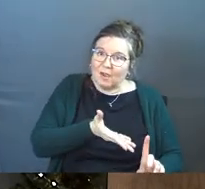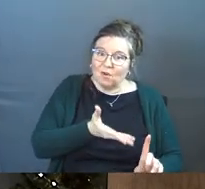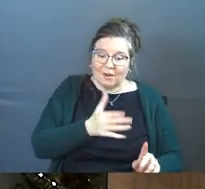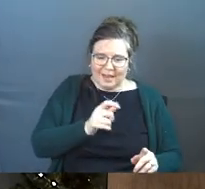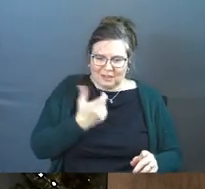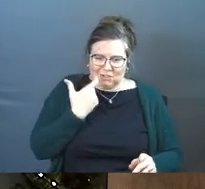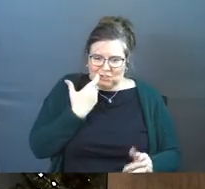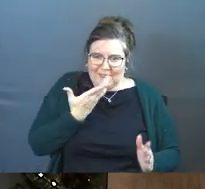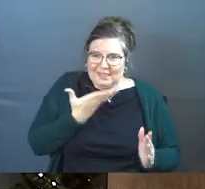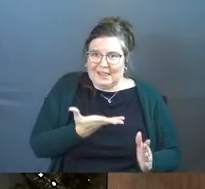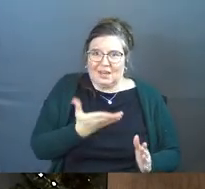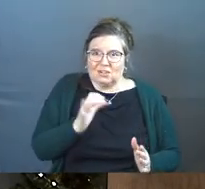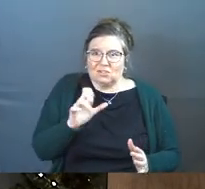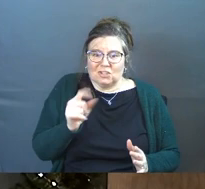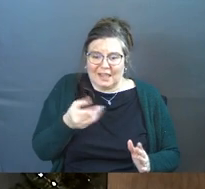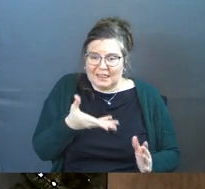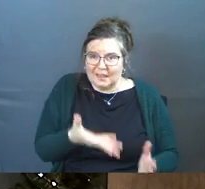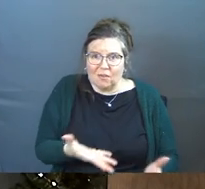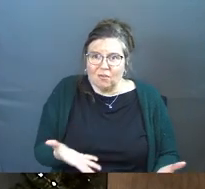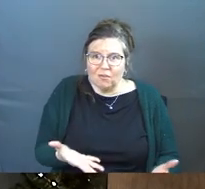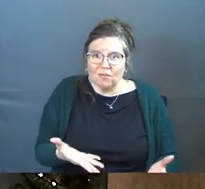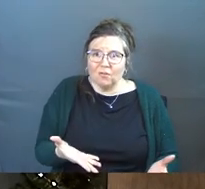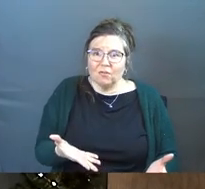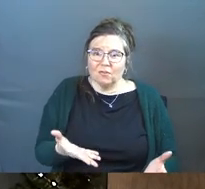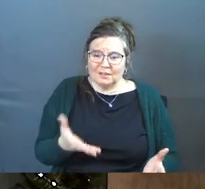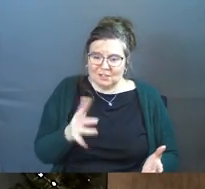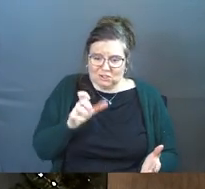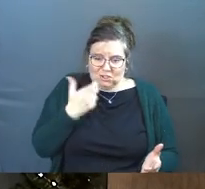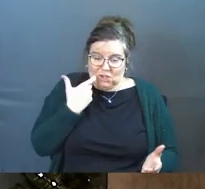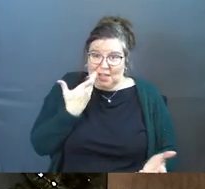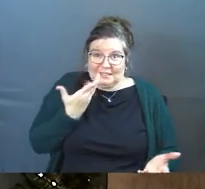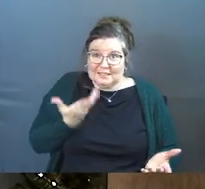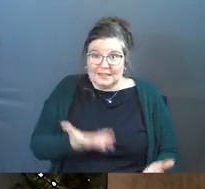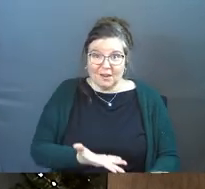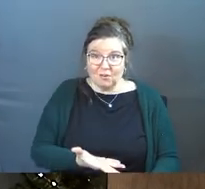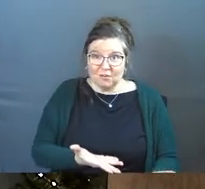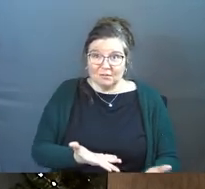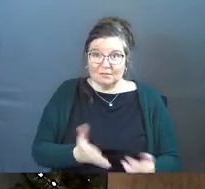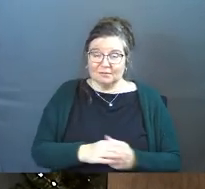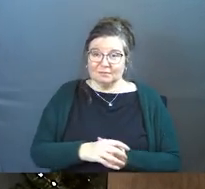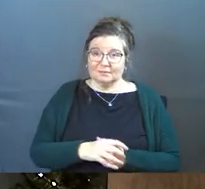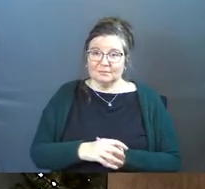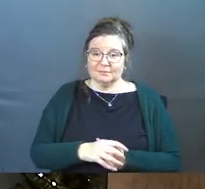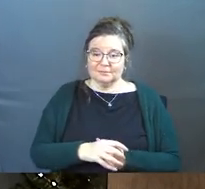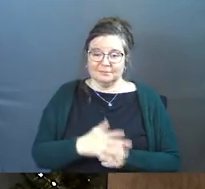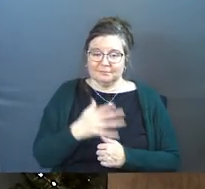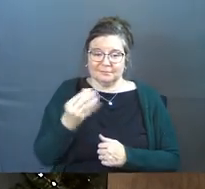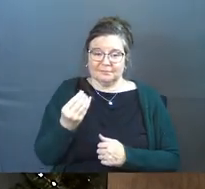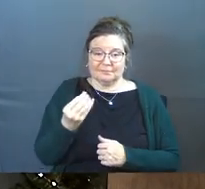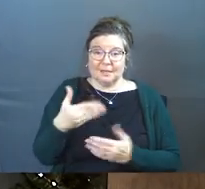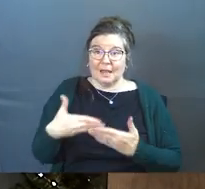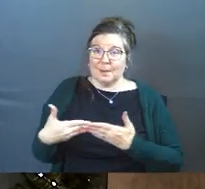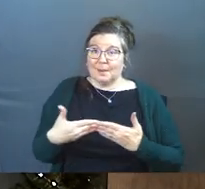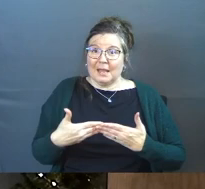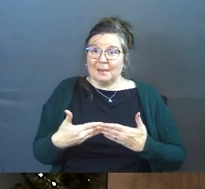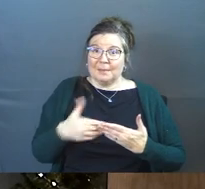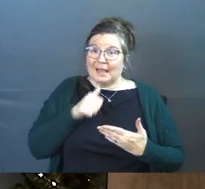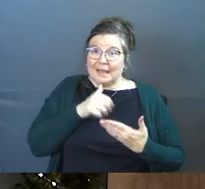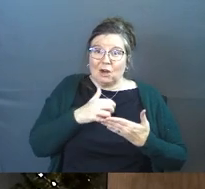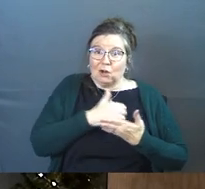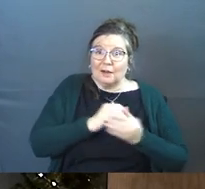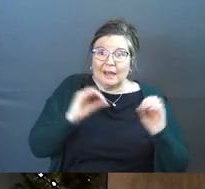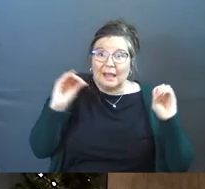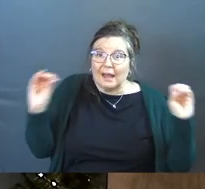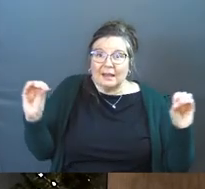And just there. Say just there. Just there. And baby hadn't earned